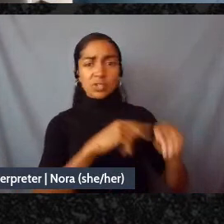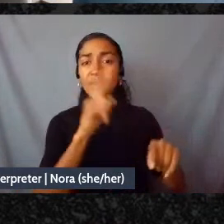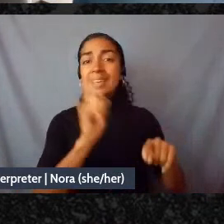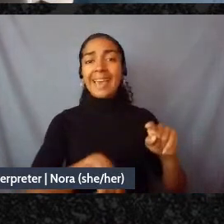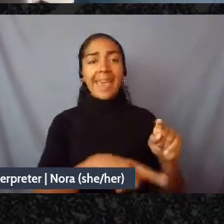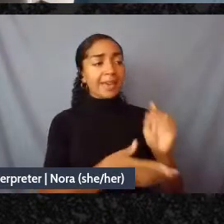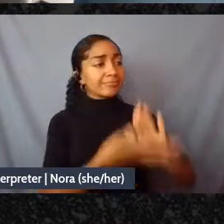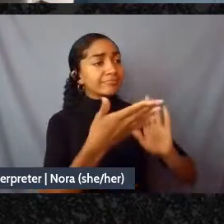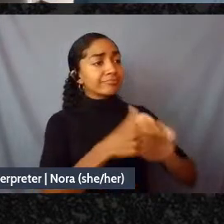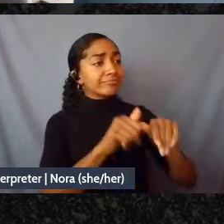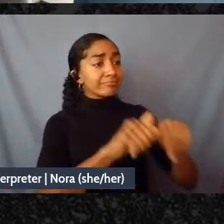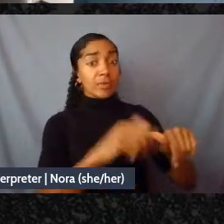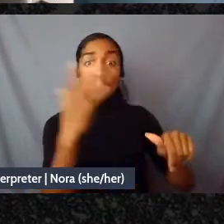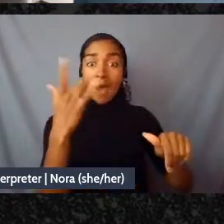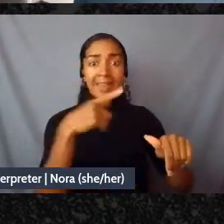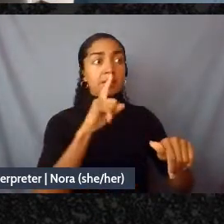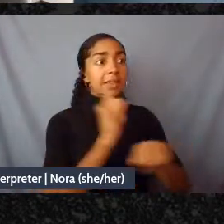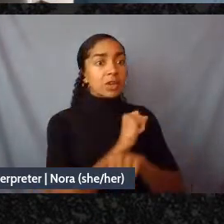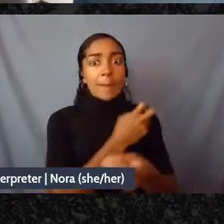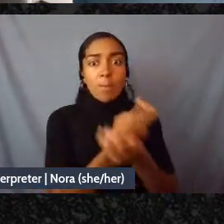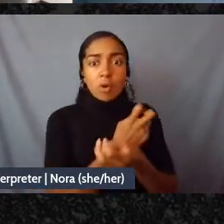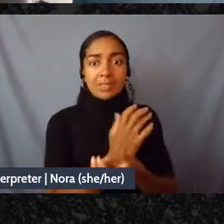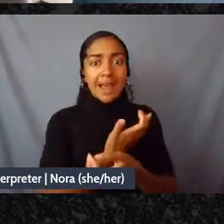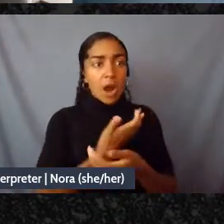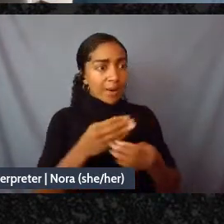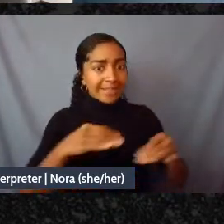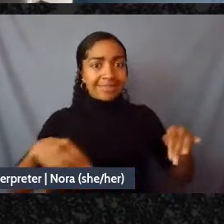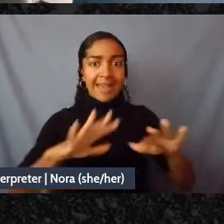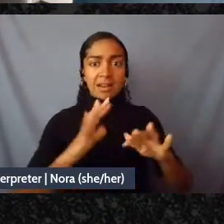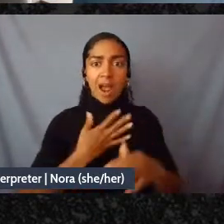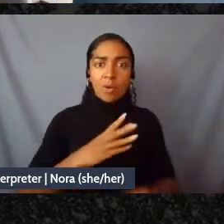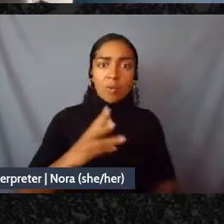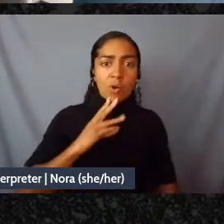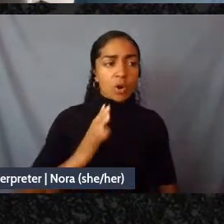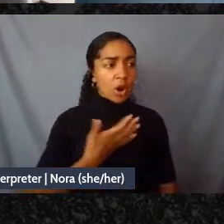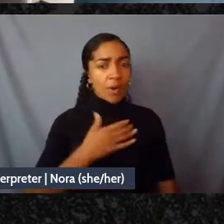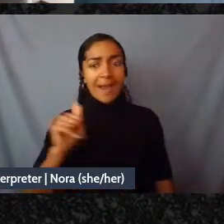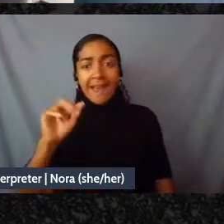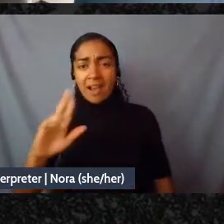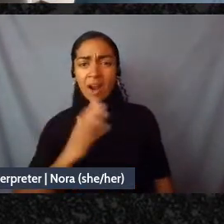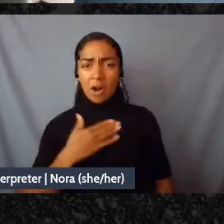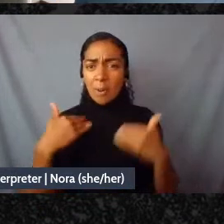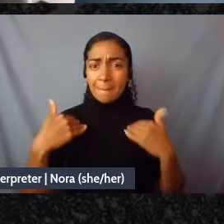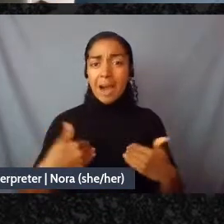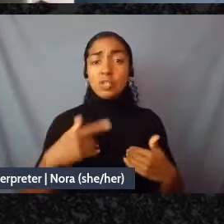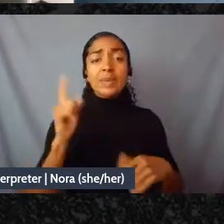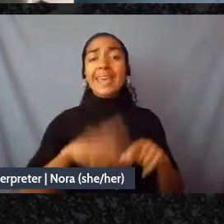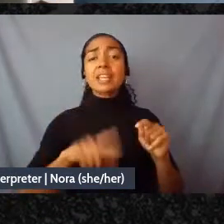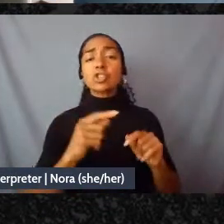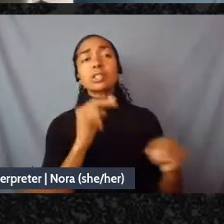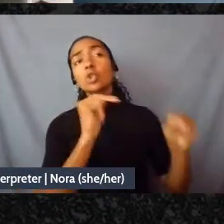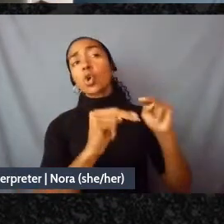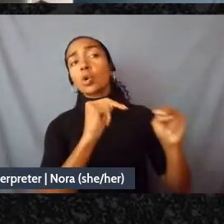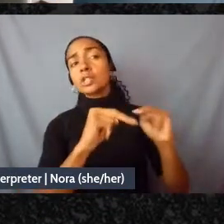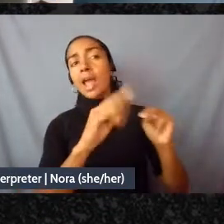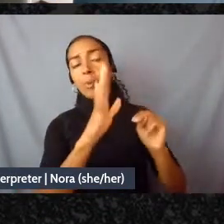land our water our air and our bodies and we can't negotiate that away we're talking about a space here that